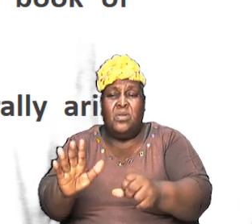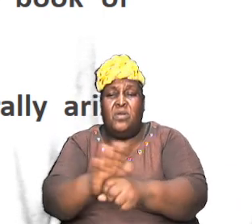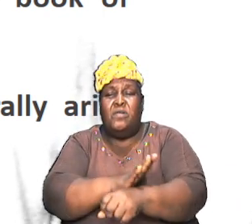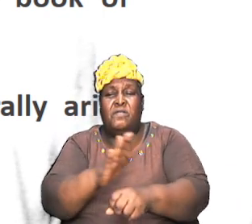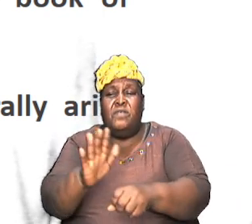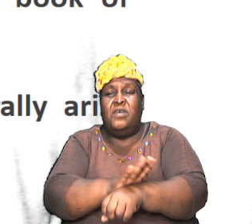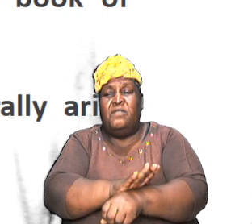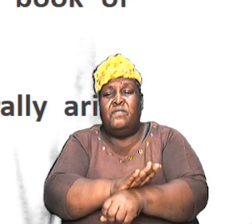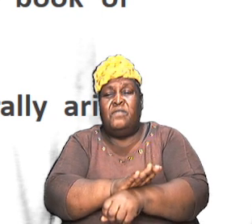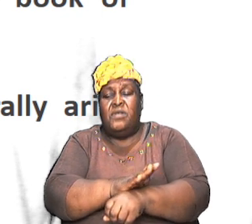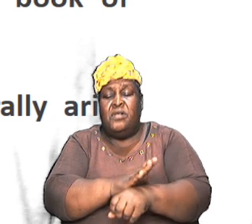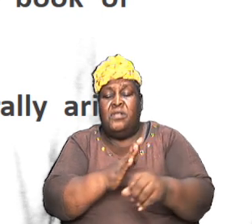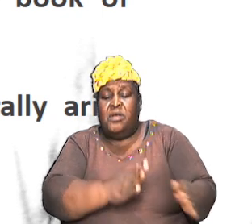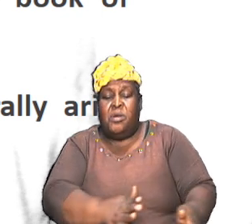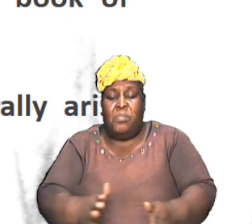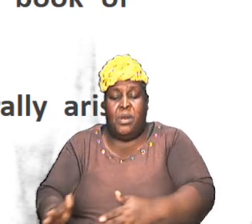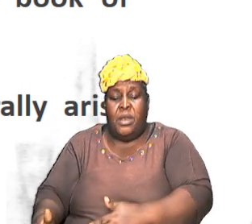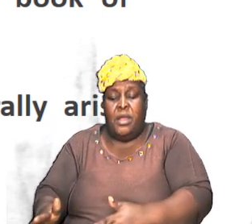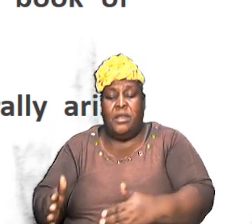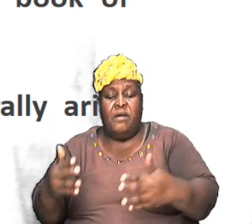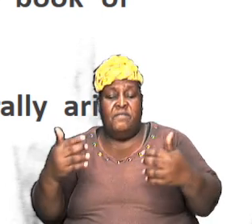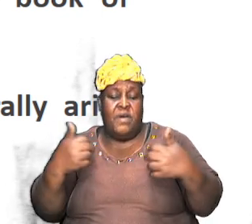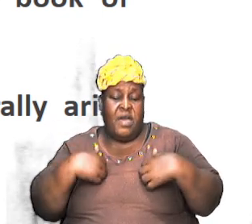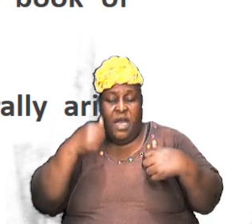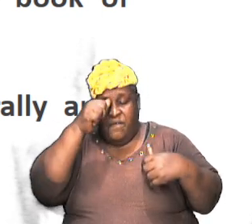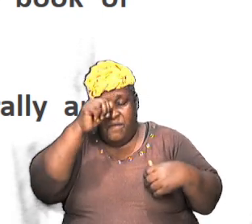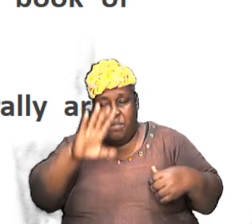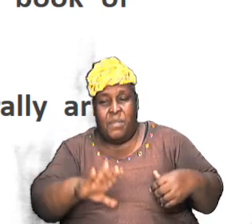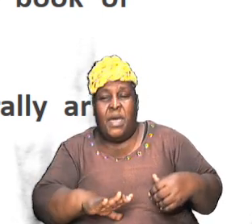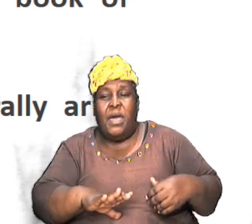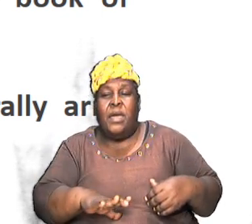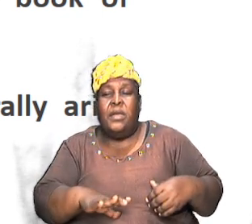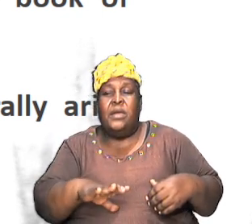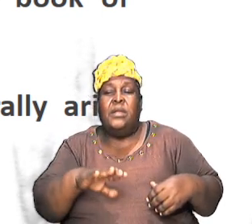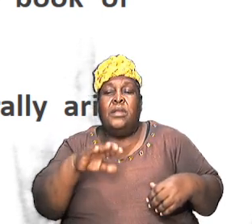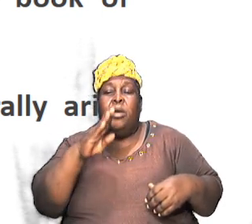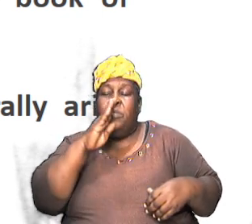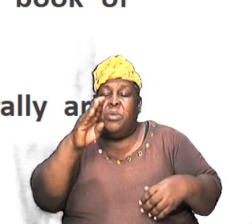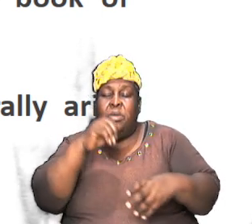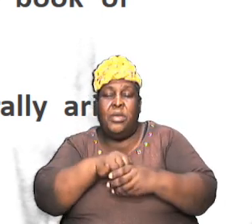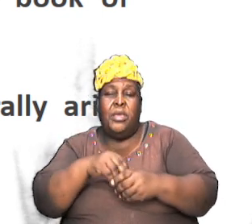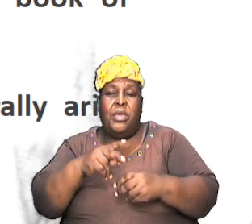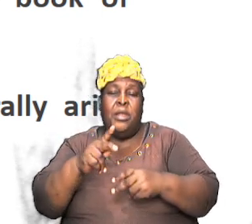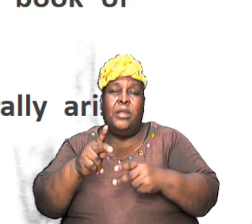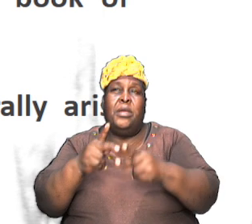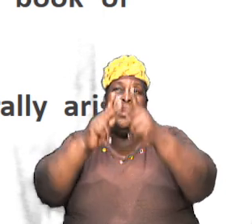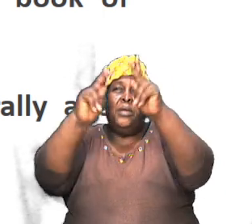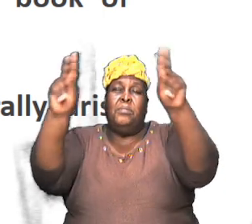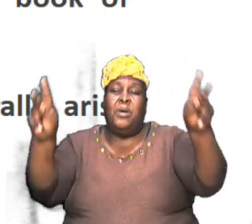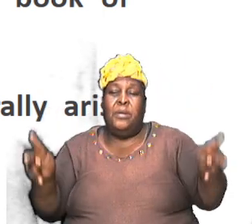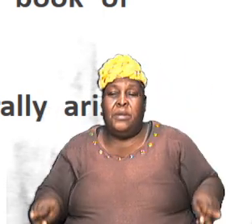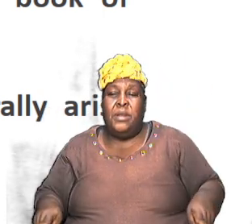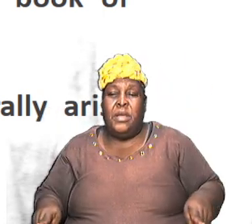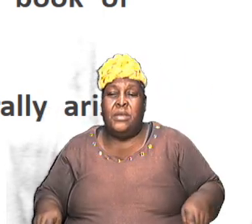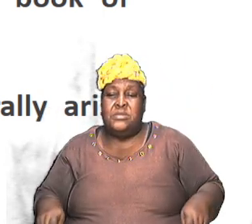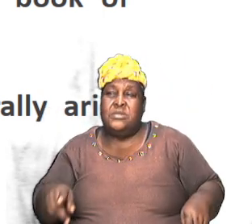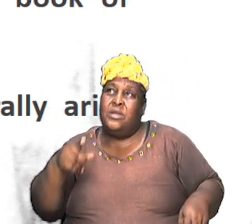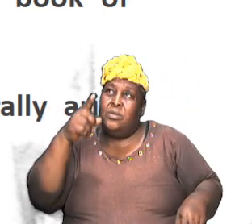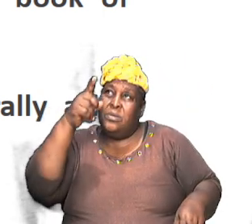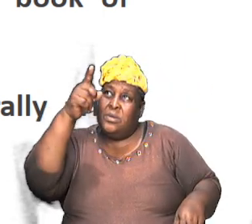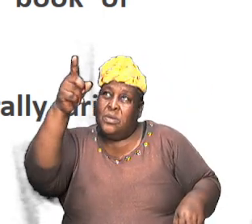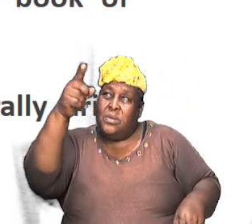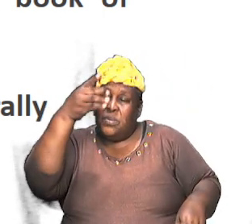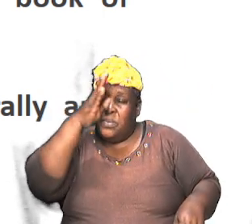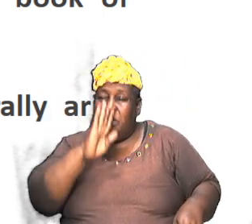his initial plan of having man be in paradise and he God communing with man